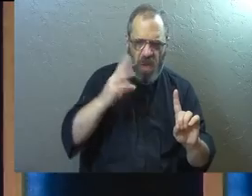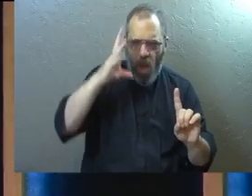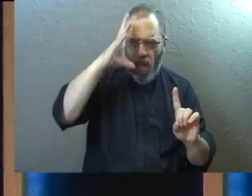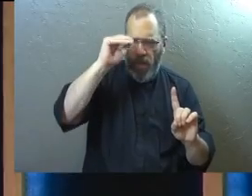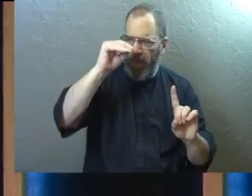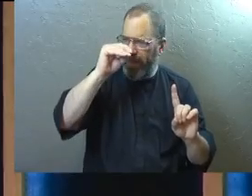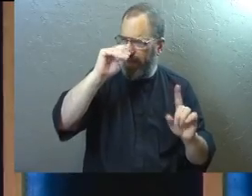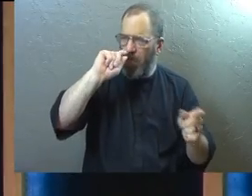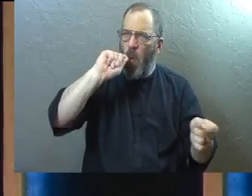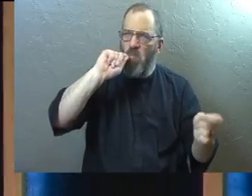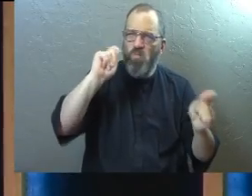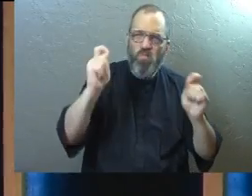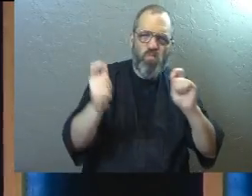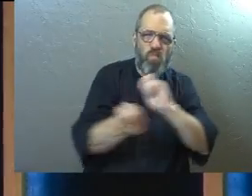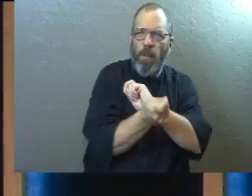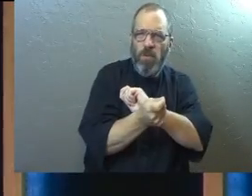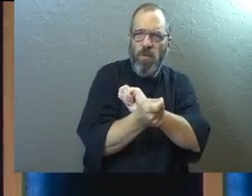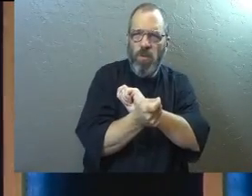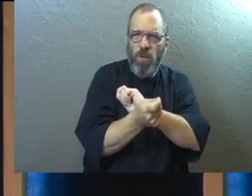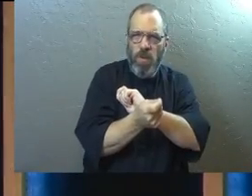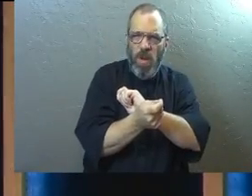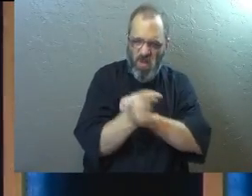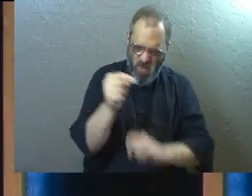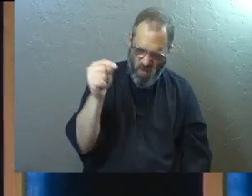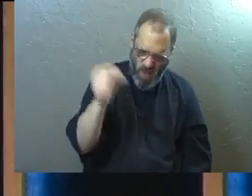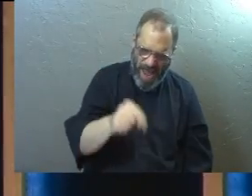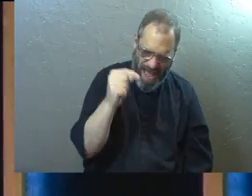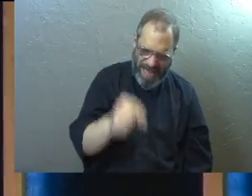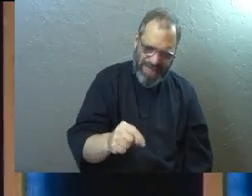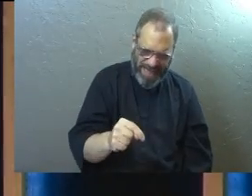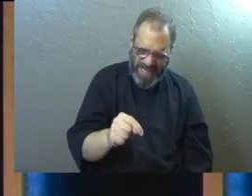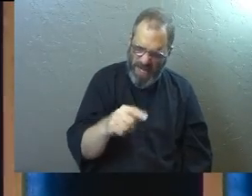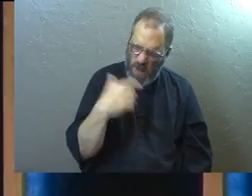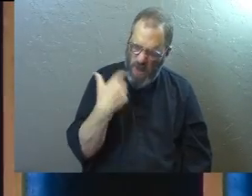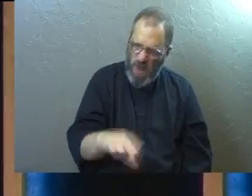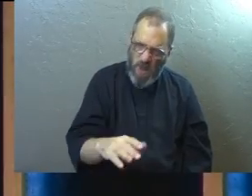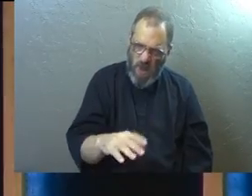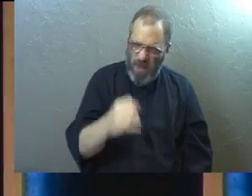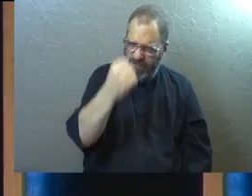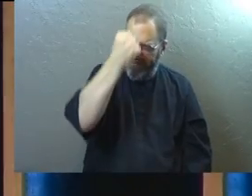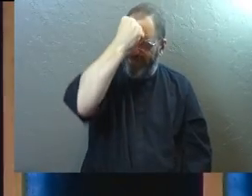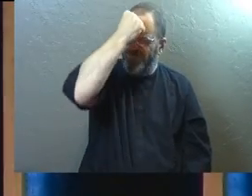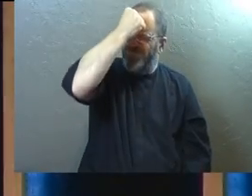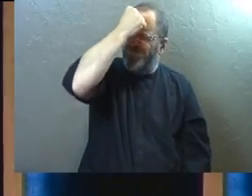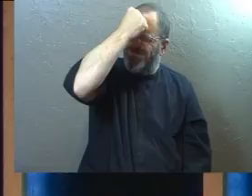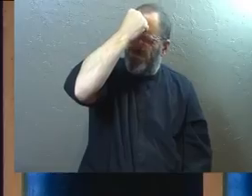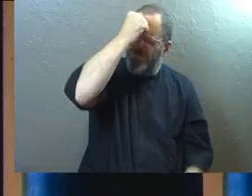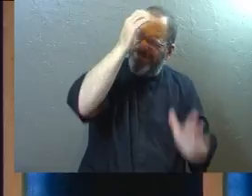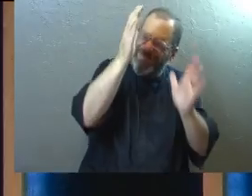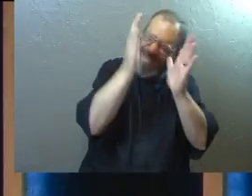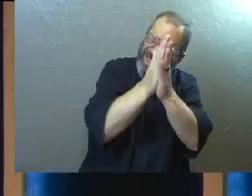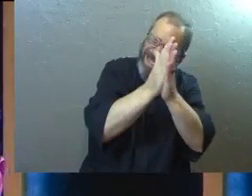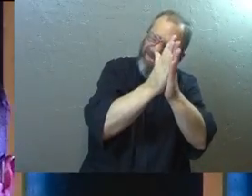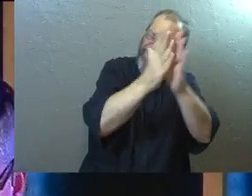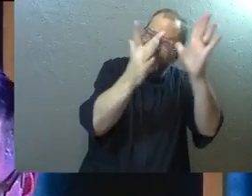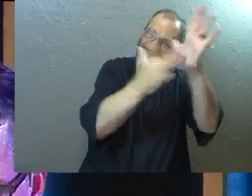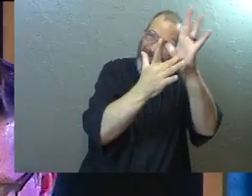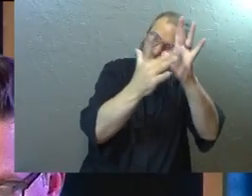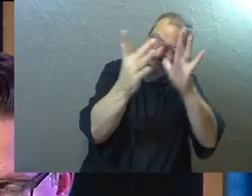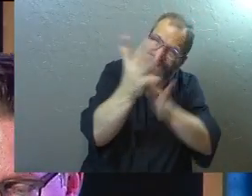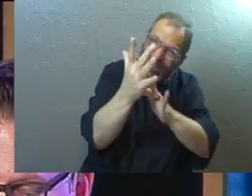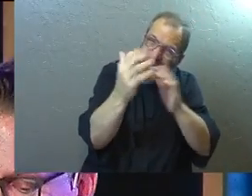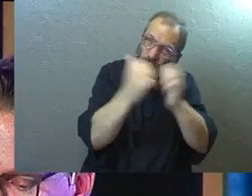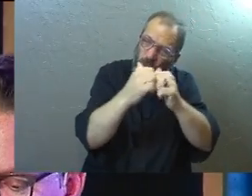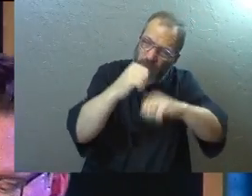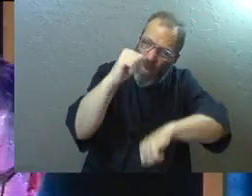rapture. And as a result, he made right there a passionate protestation to Jesus Christ among the